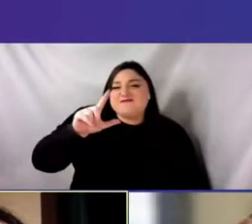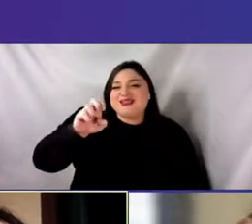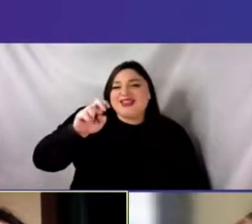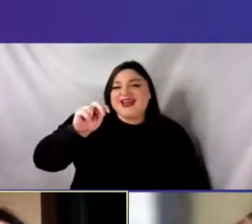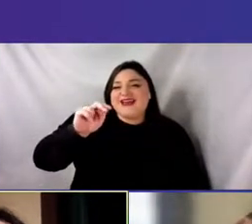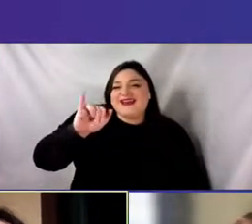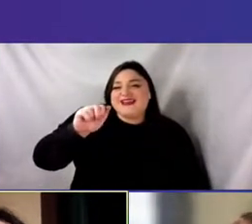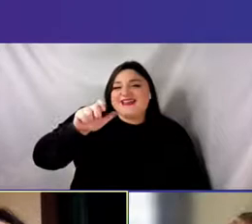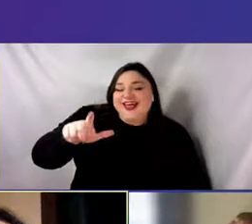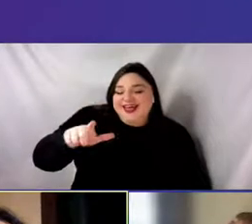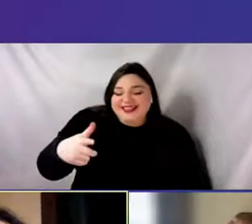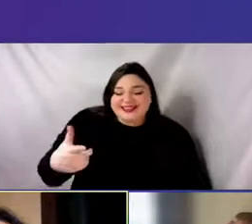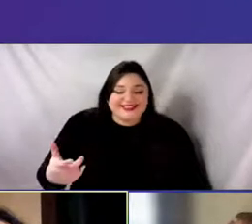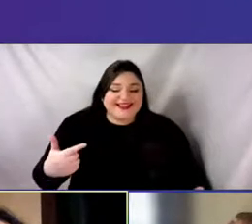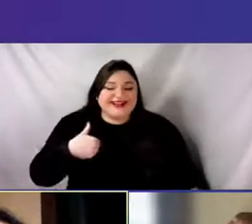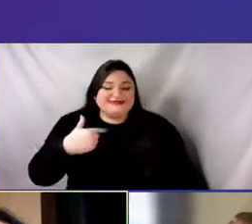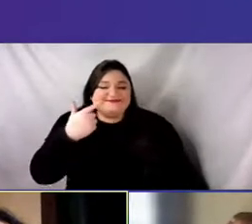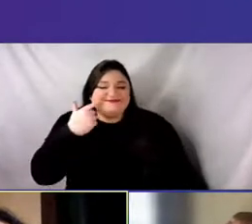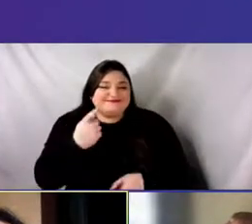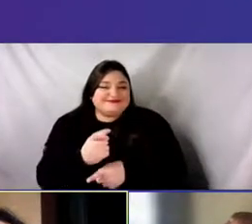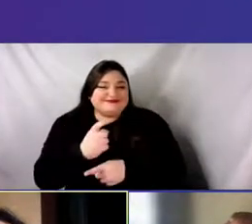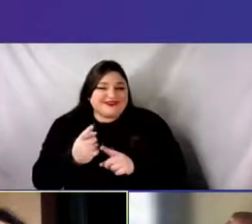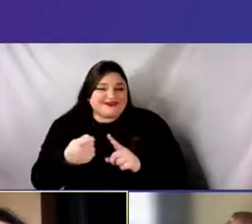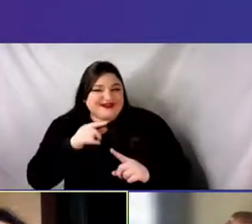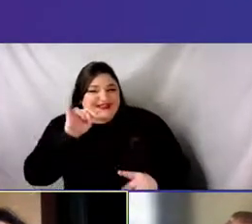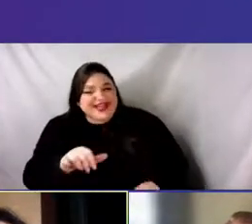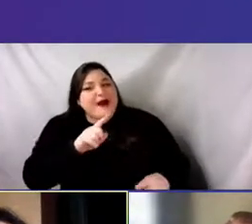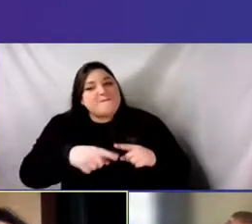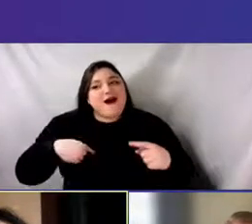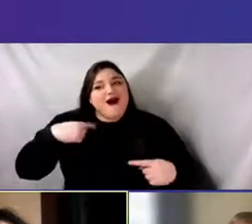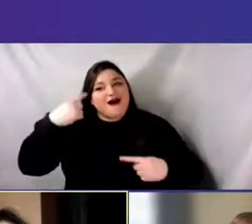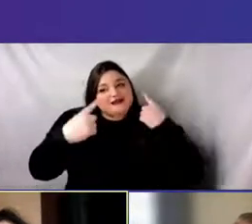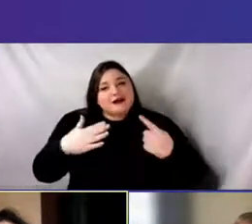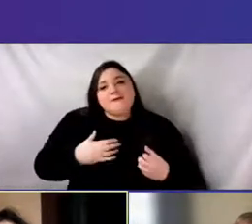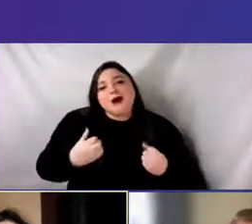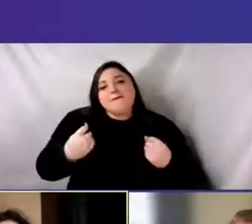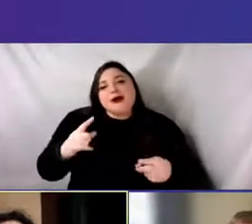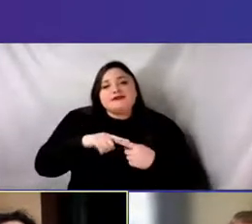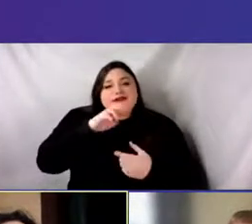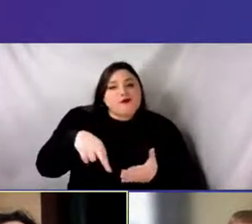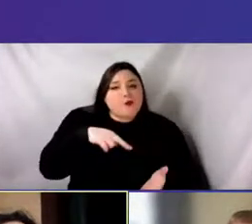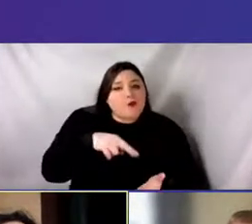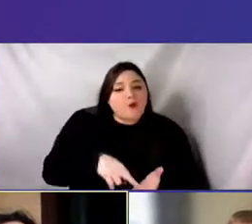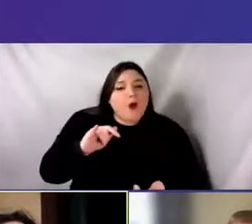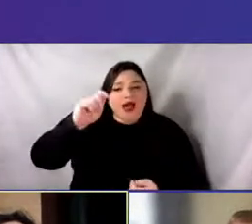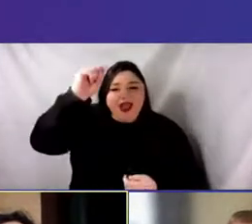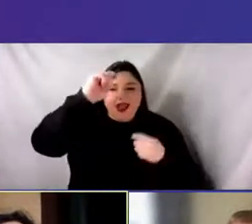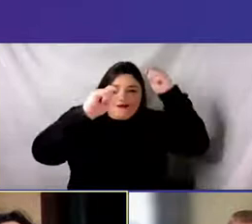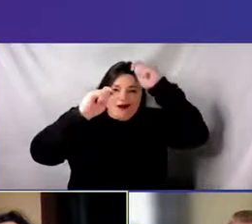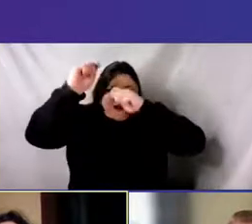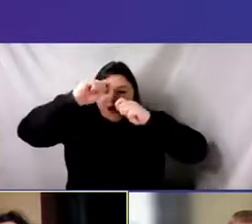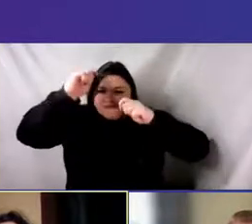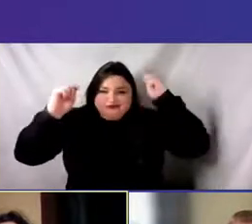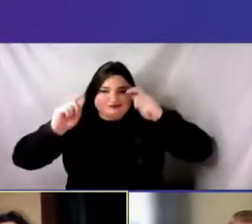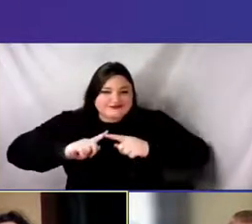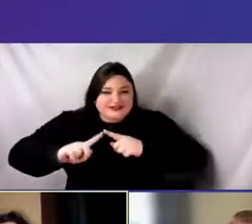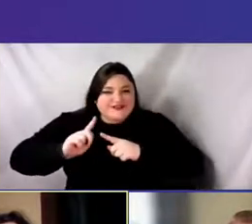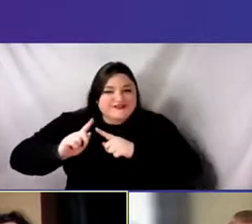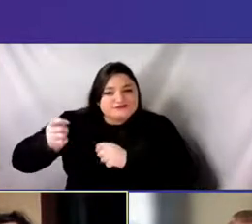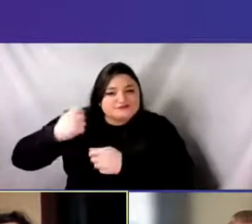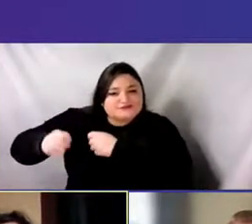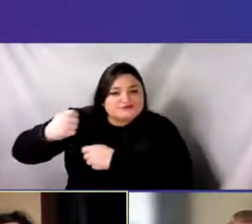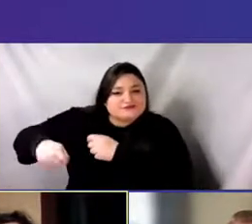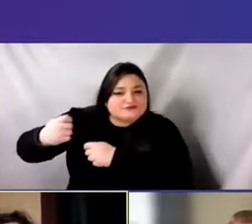I think about all of the hats that I've worn in the field over the years, not as, um,